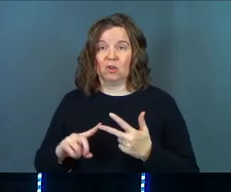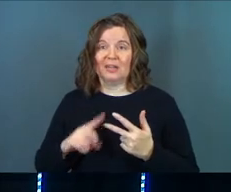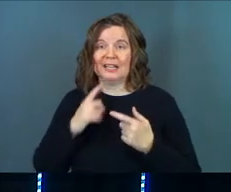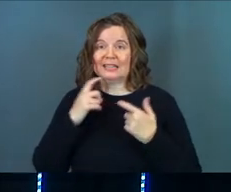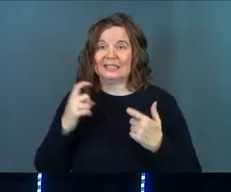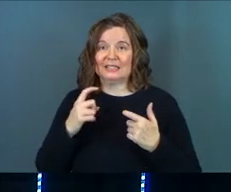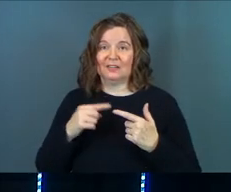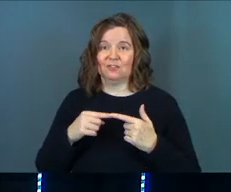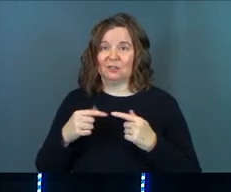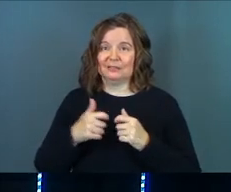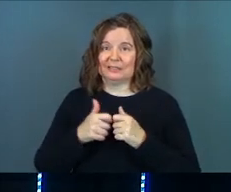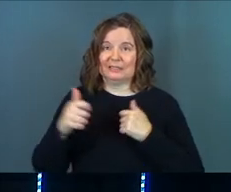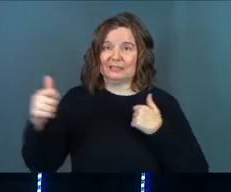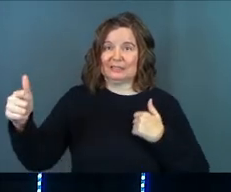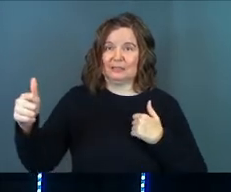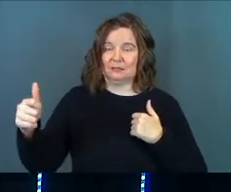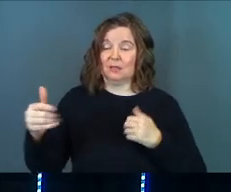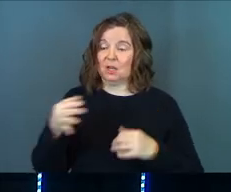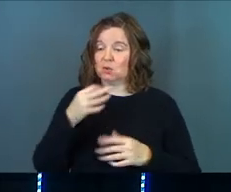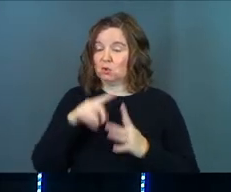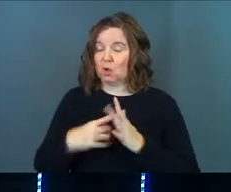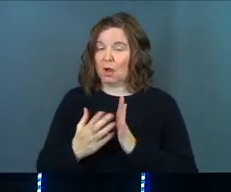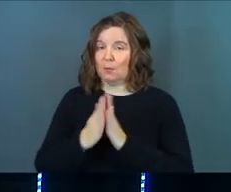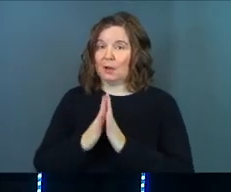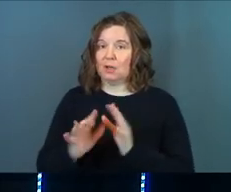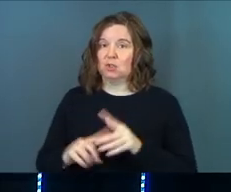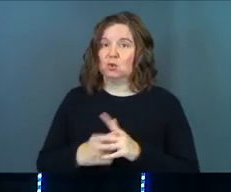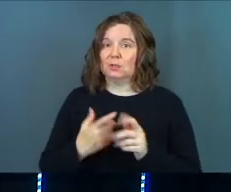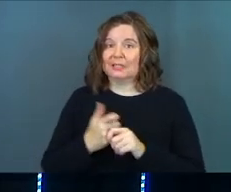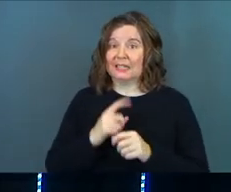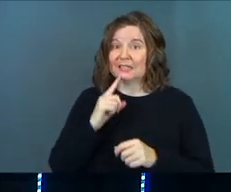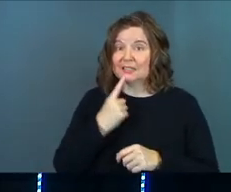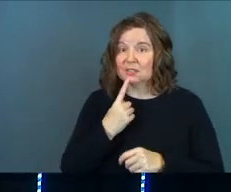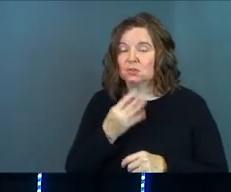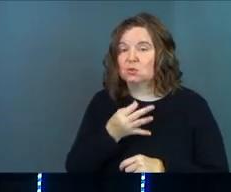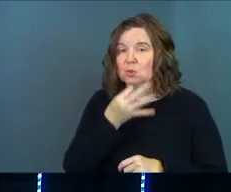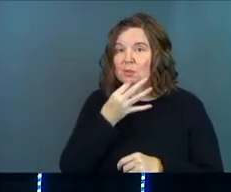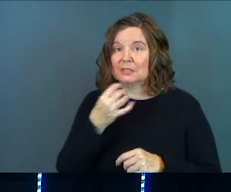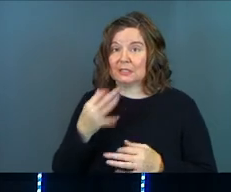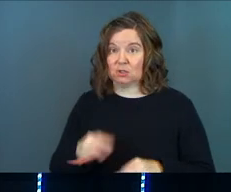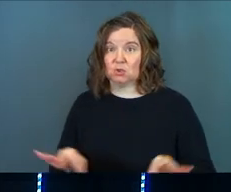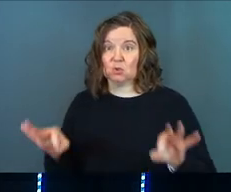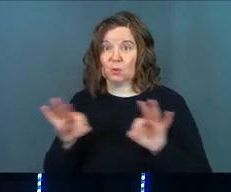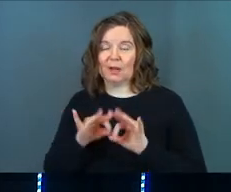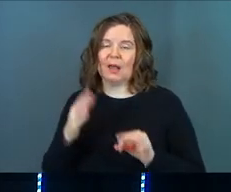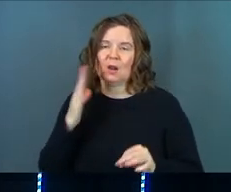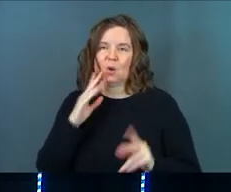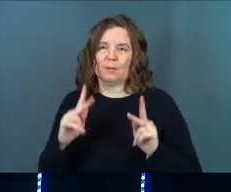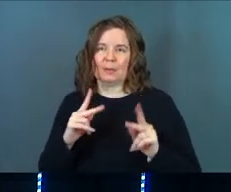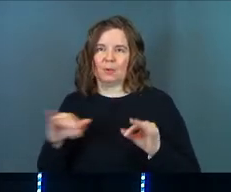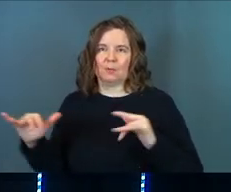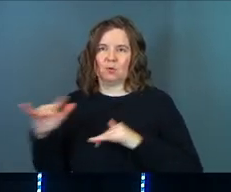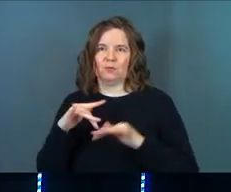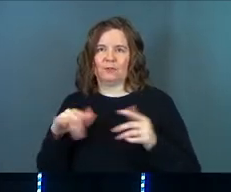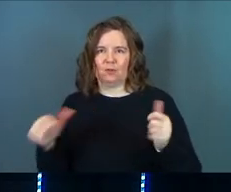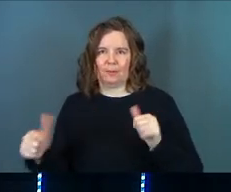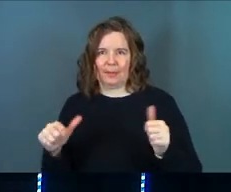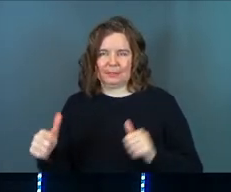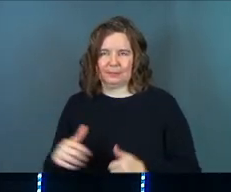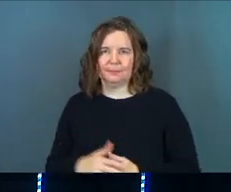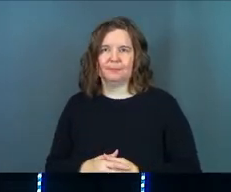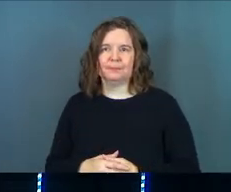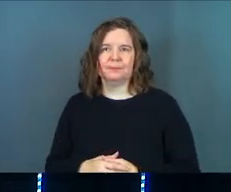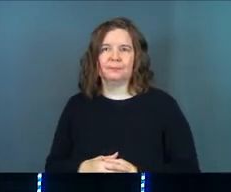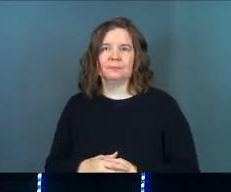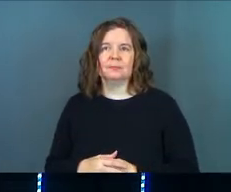the sinful distance. As soon as you start praying, as soon as it gets serious, as soon as it's critical, right? And I know people are moving around for the baptism.